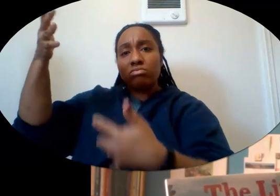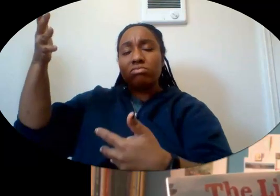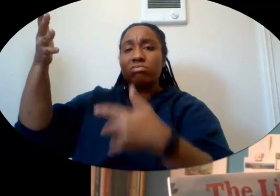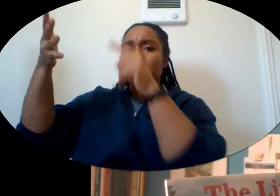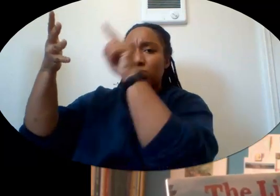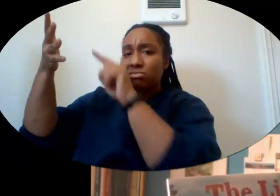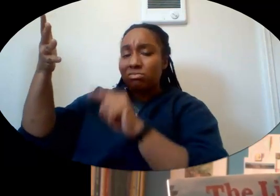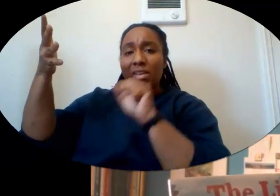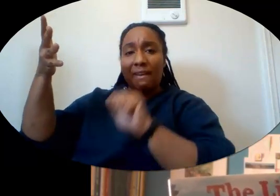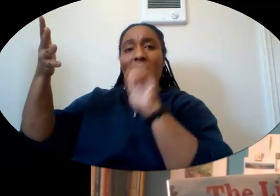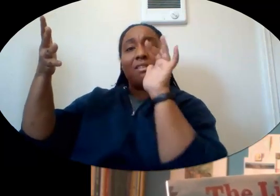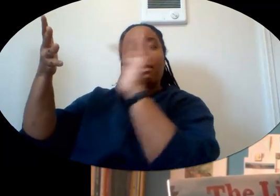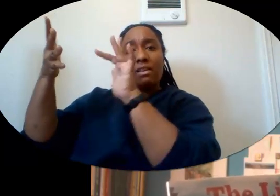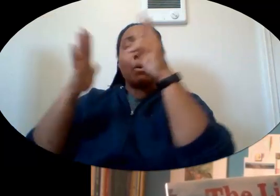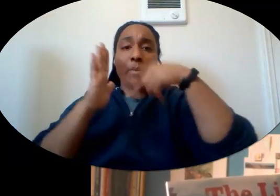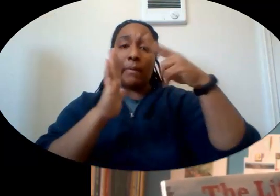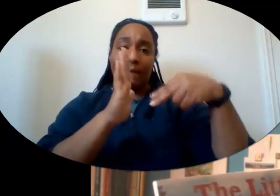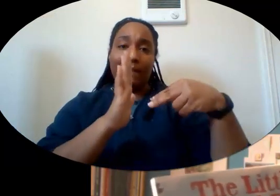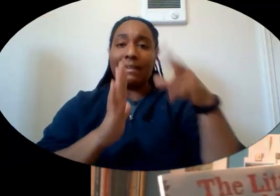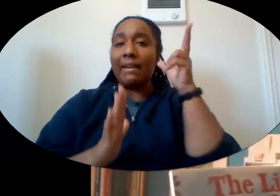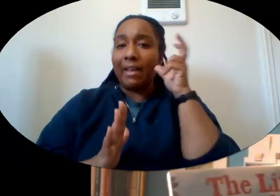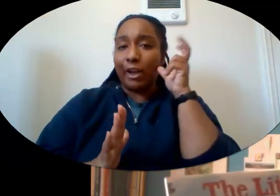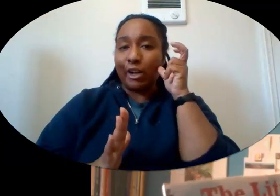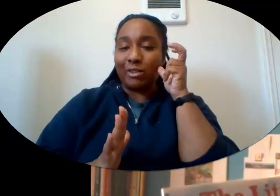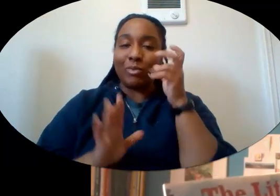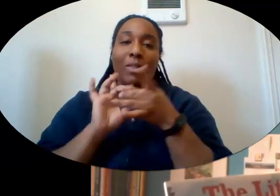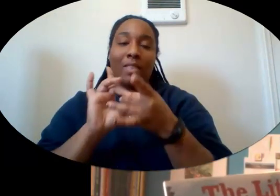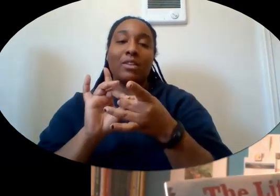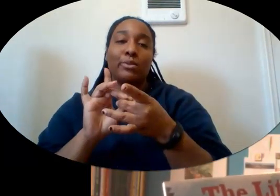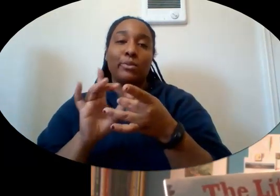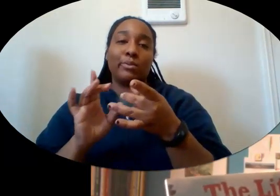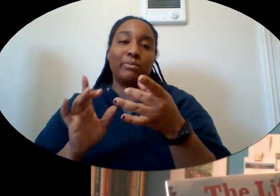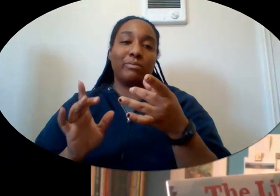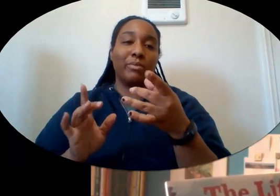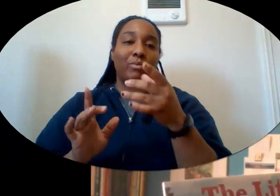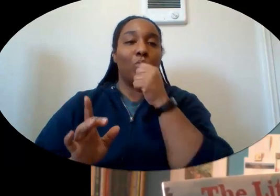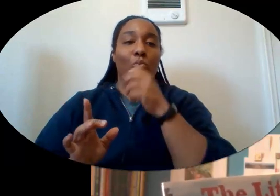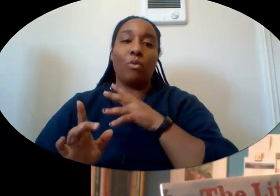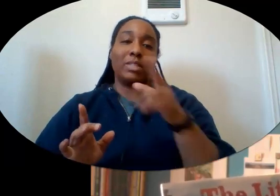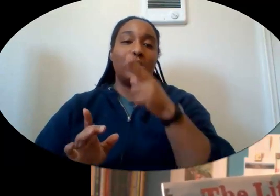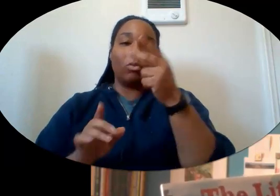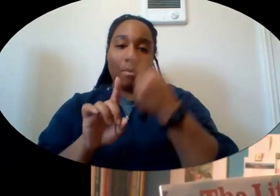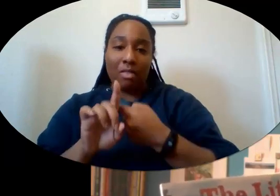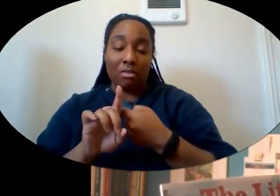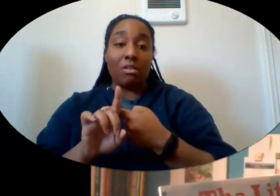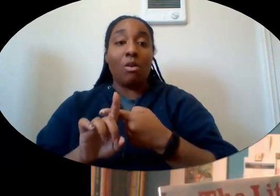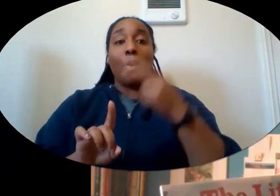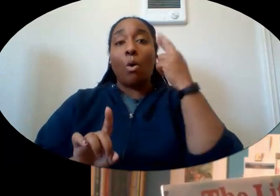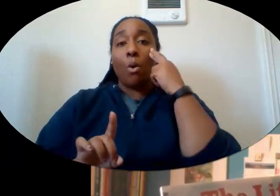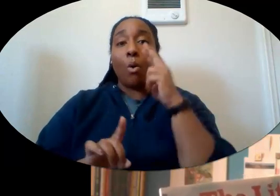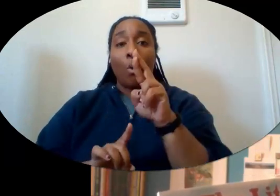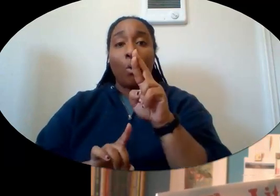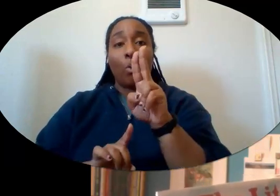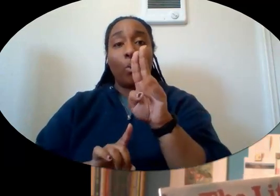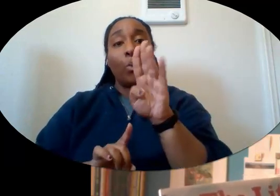alouds. So I chose this book. It's about this girl on the front. Her name is Ruby. She is a very can-do person. We will